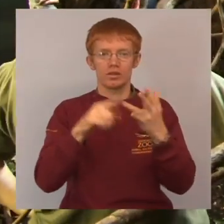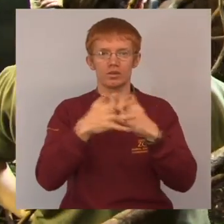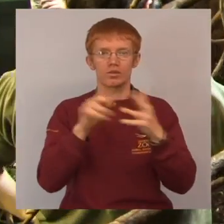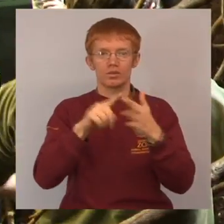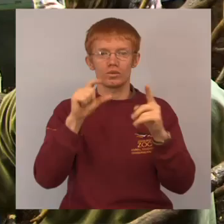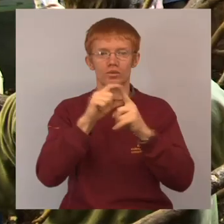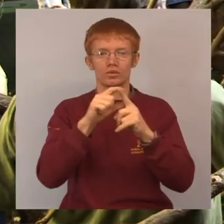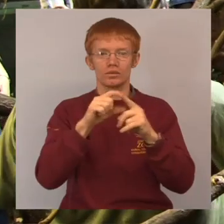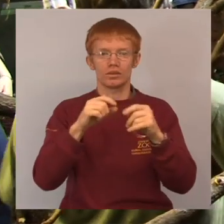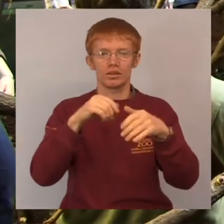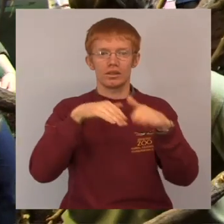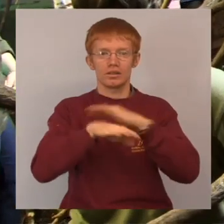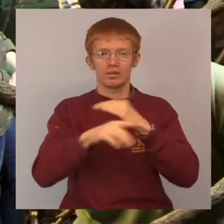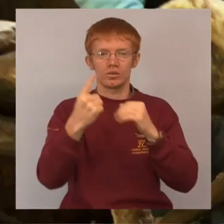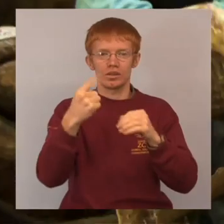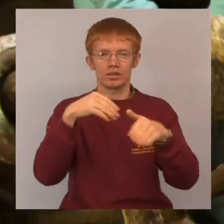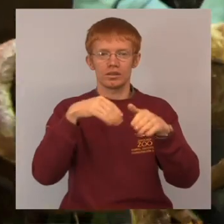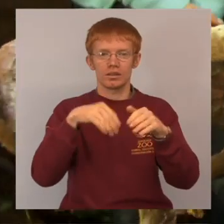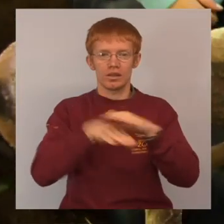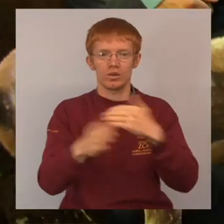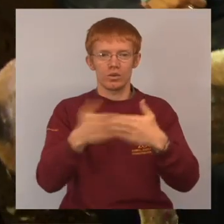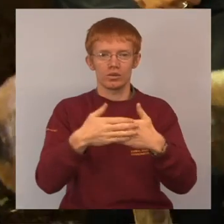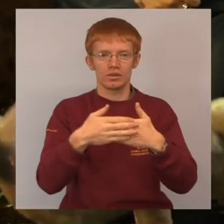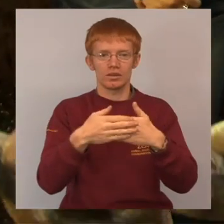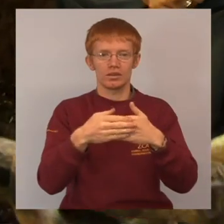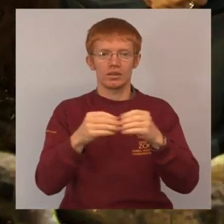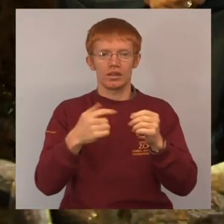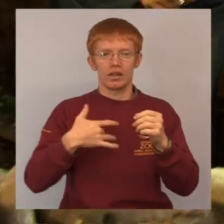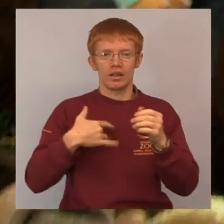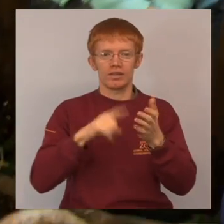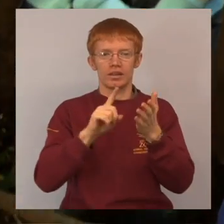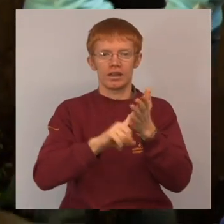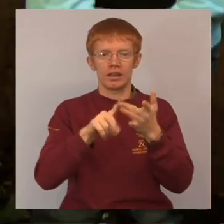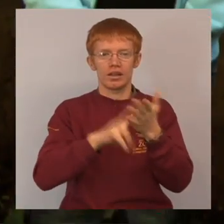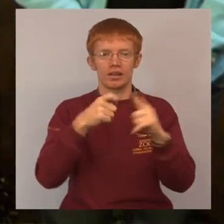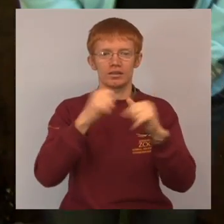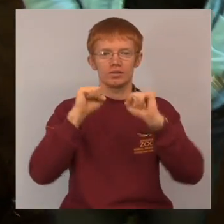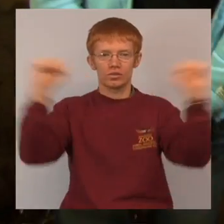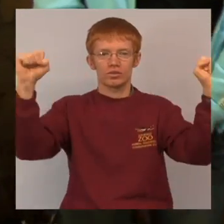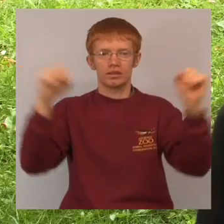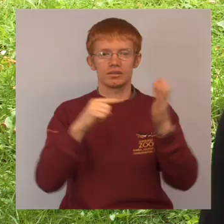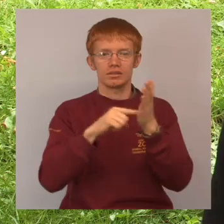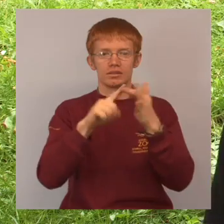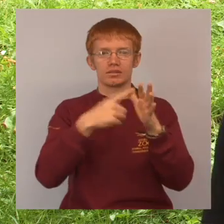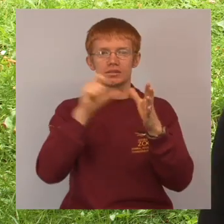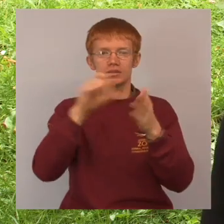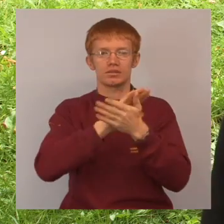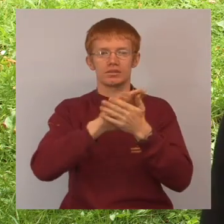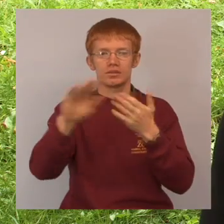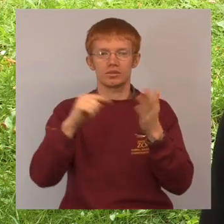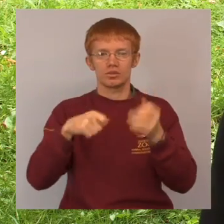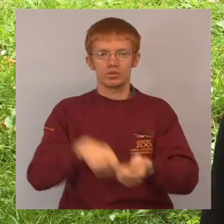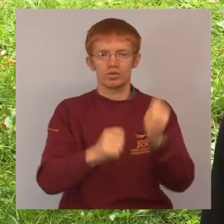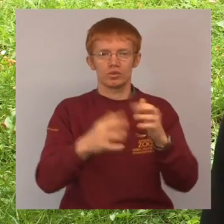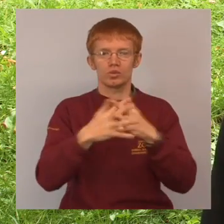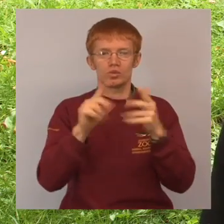Living Lynx is a great resource that we have where it's set up for scientific studies so so our students